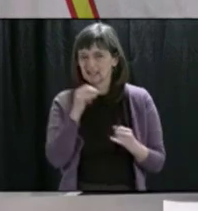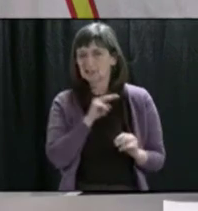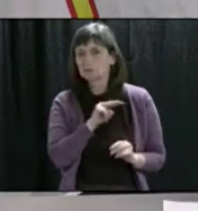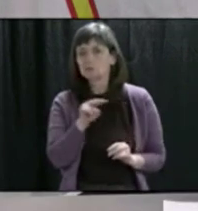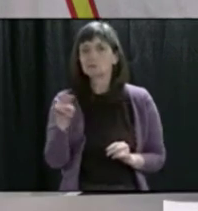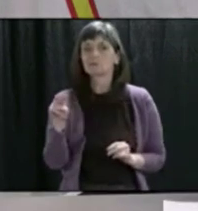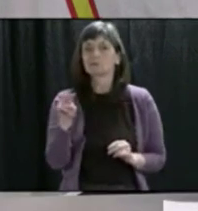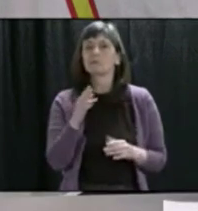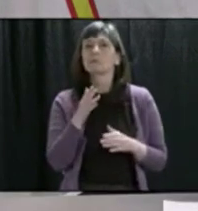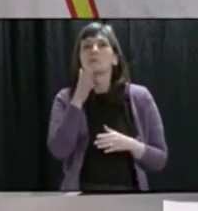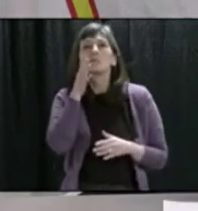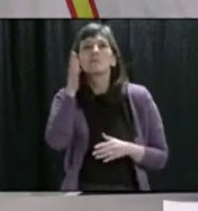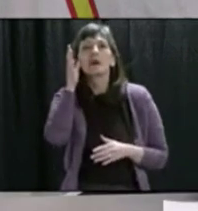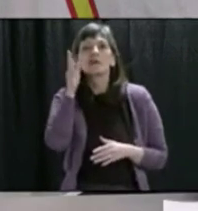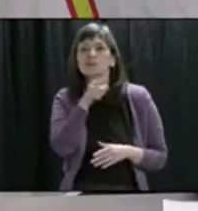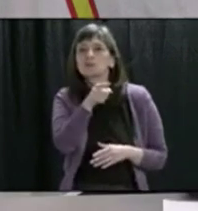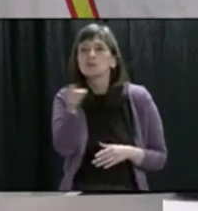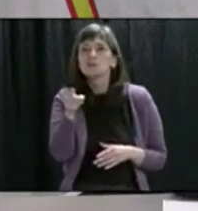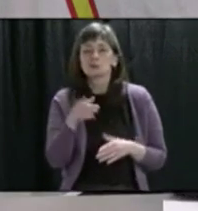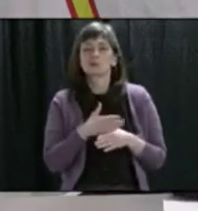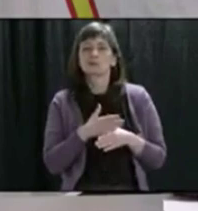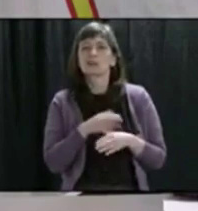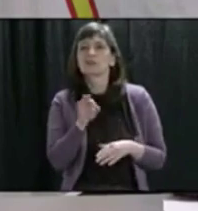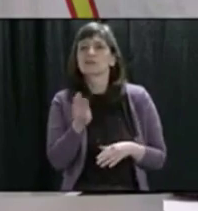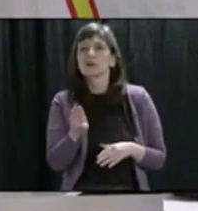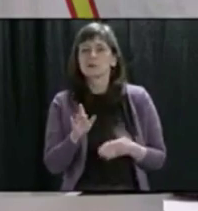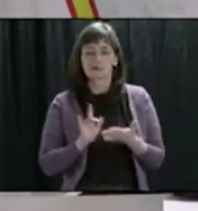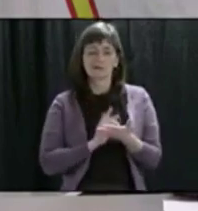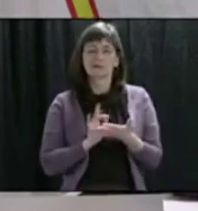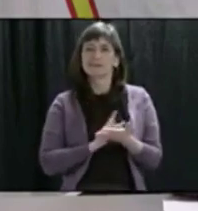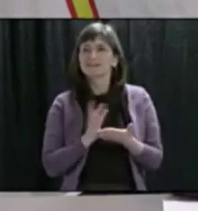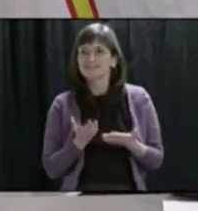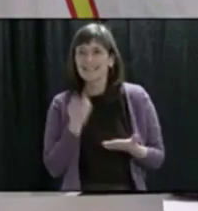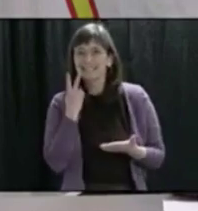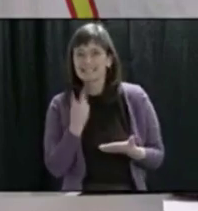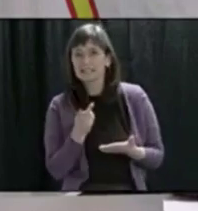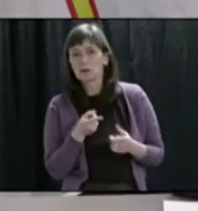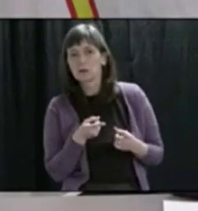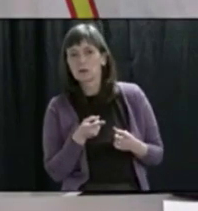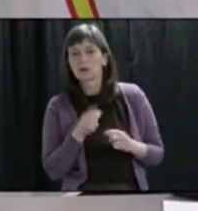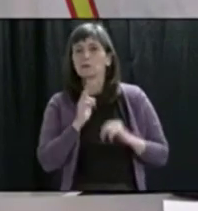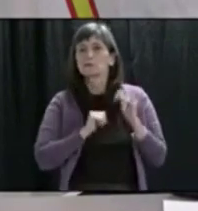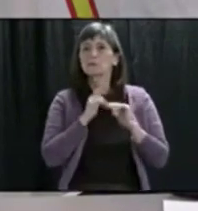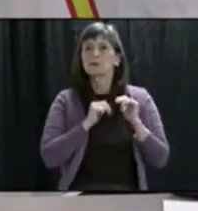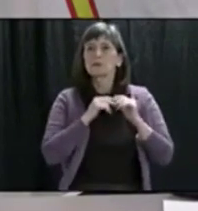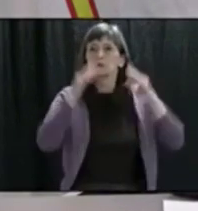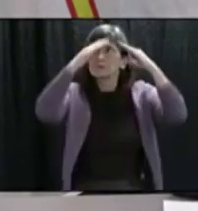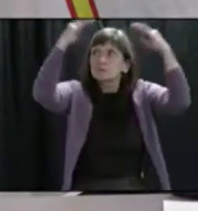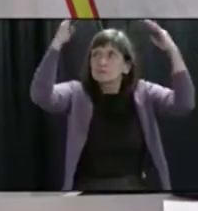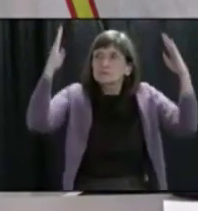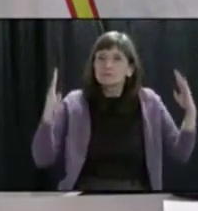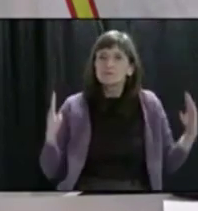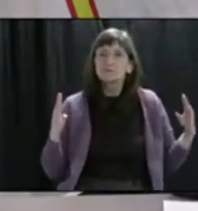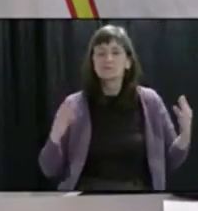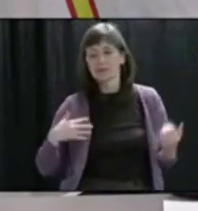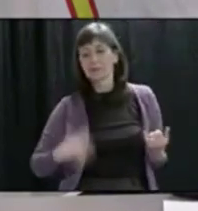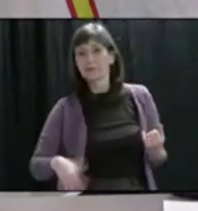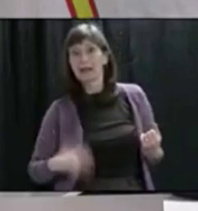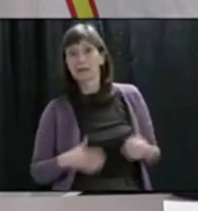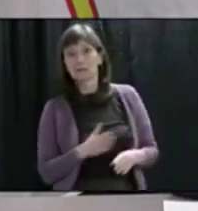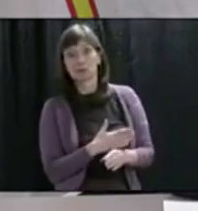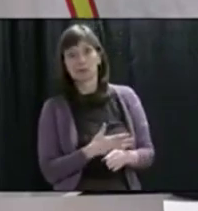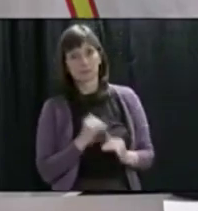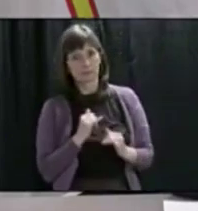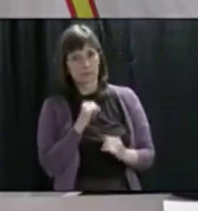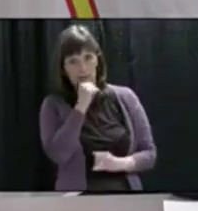Parents have been sharing on social media. You've been building forts, playing some musical instruments. Not that I